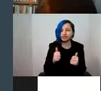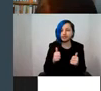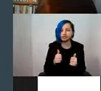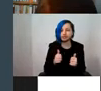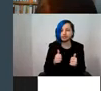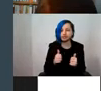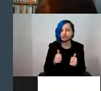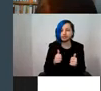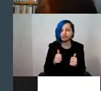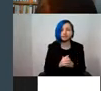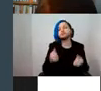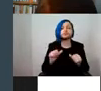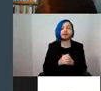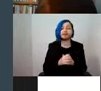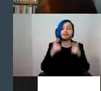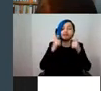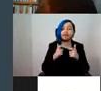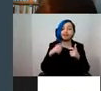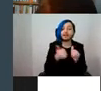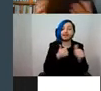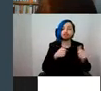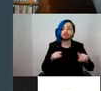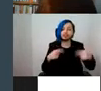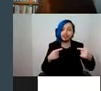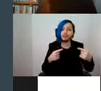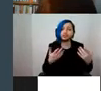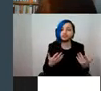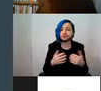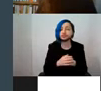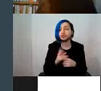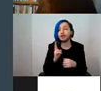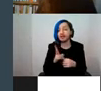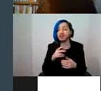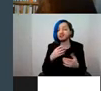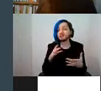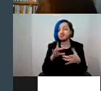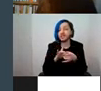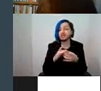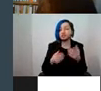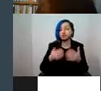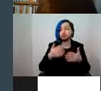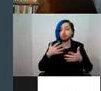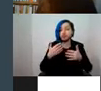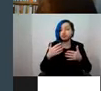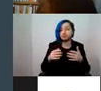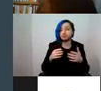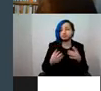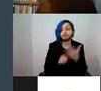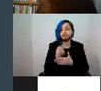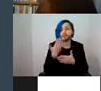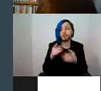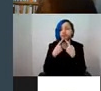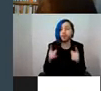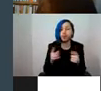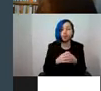and industry challenges is something that I'll be talking about, is one that, again, some of the results of the report. An introduction to the data